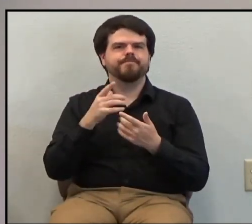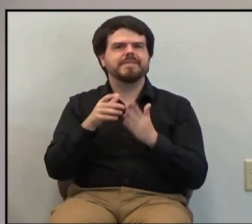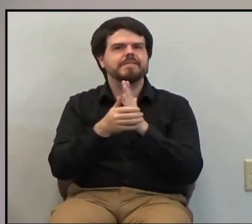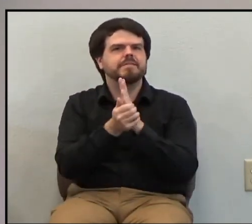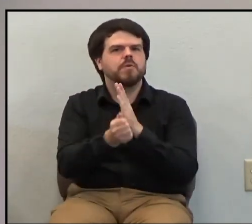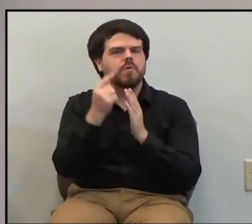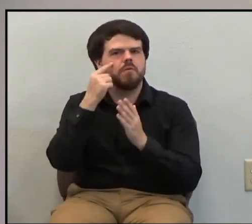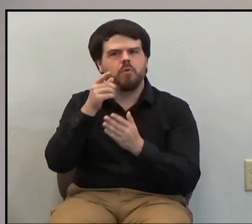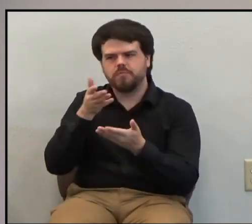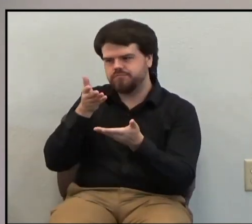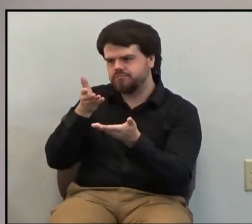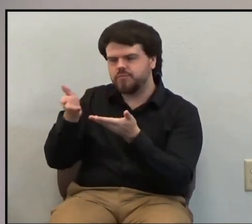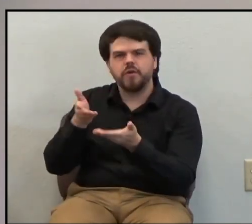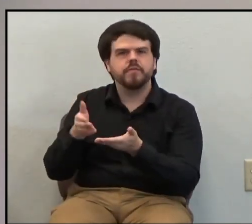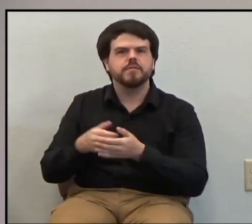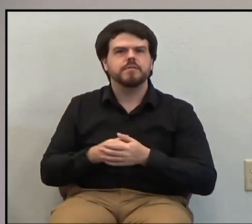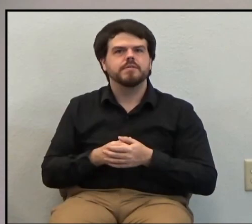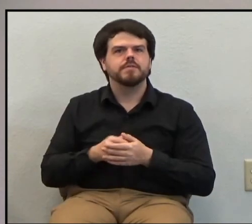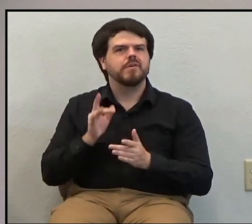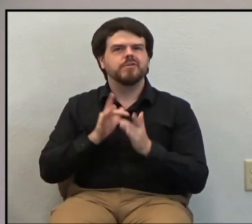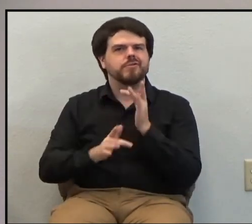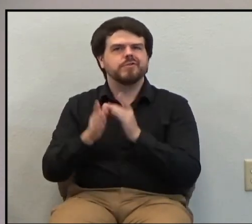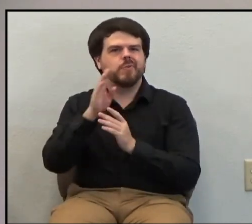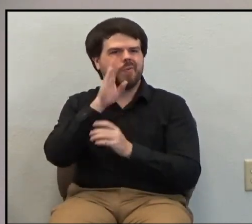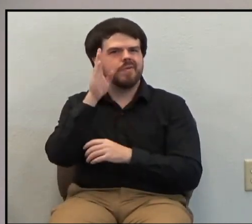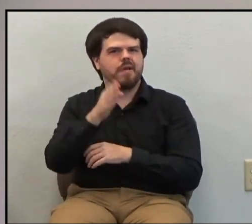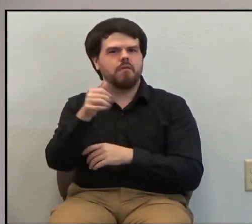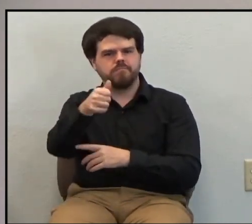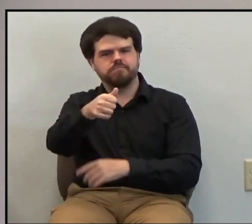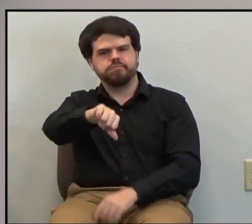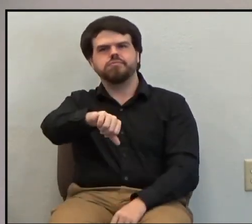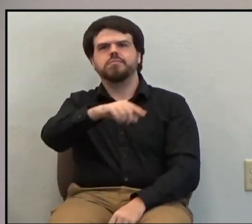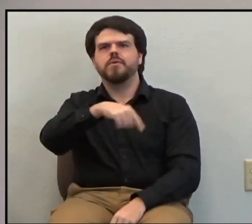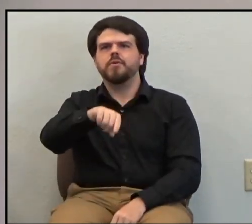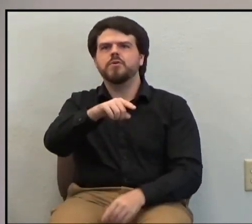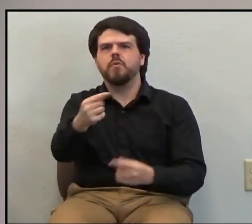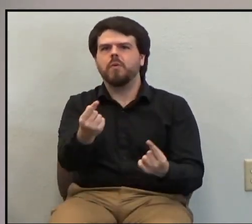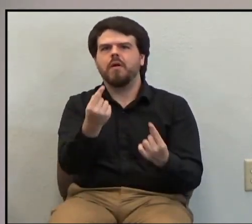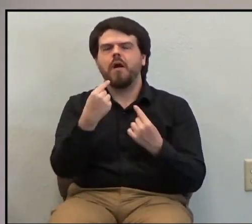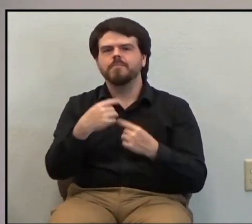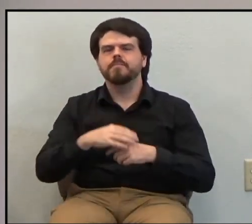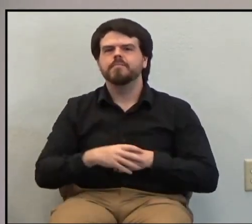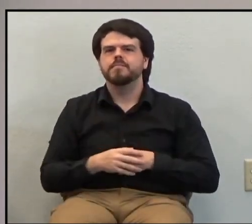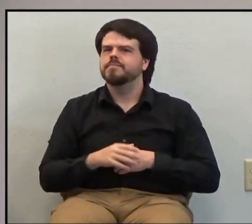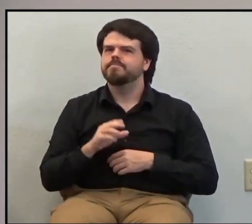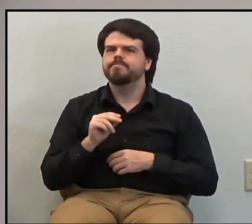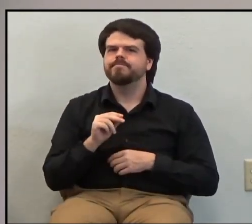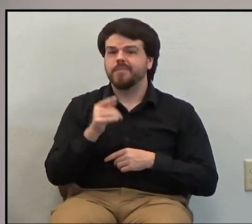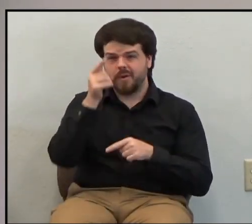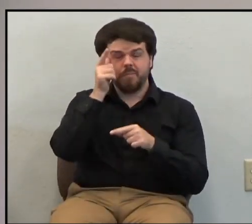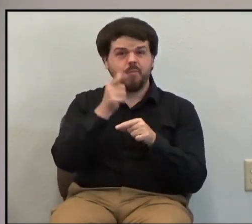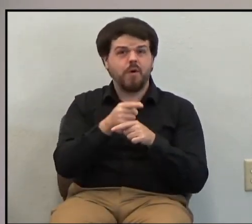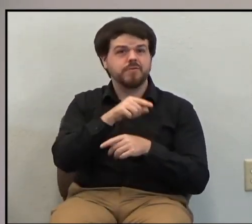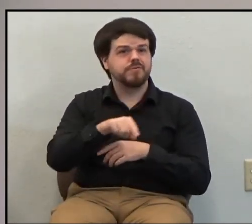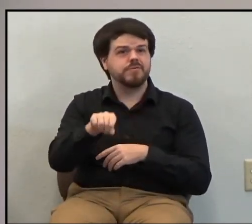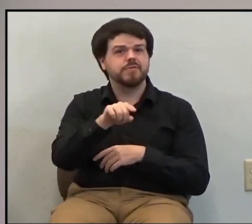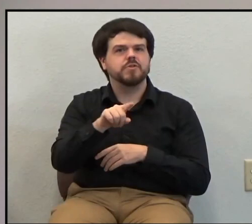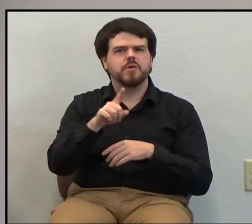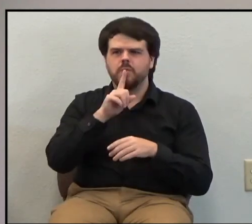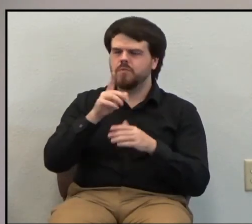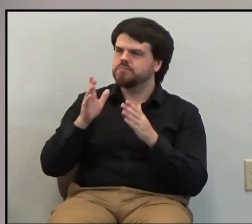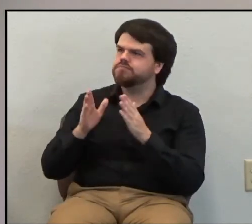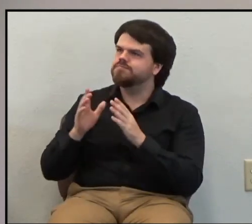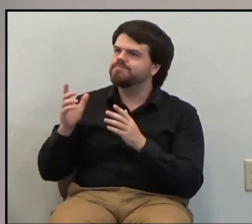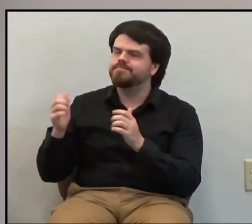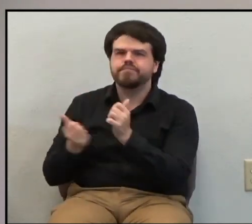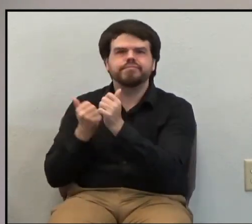Jesus will not turn away anyone who comes to him. Brothers, let us strive for the magnificence that